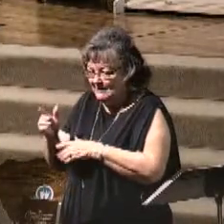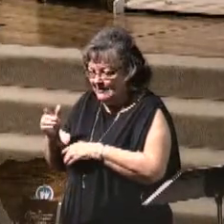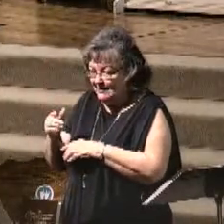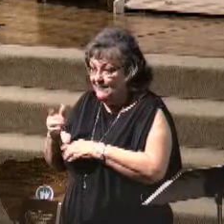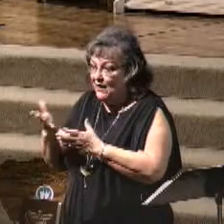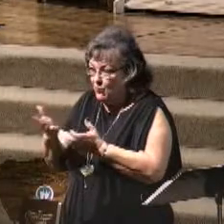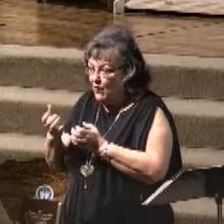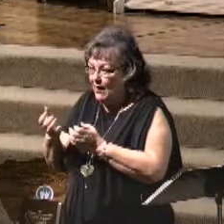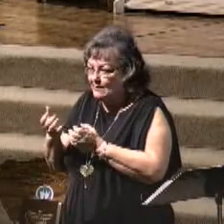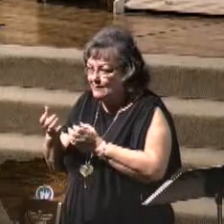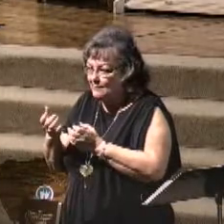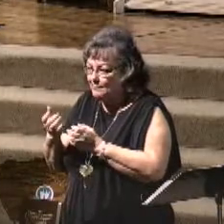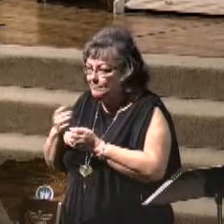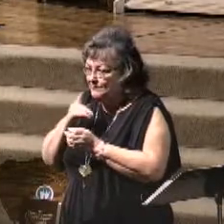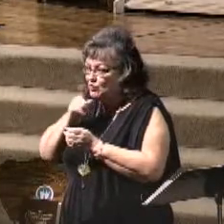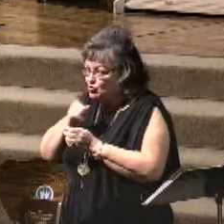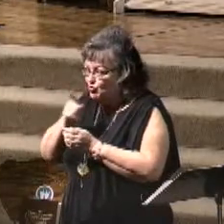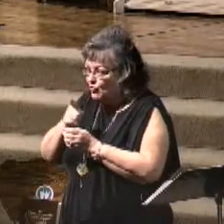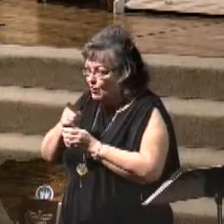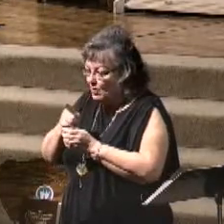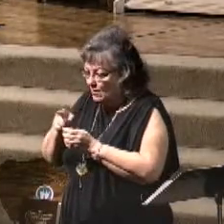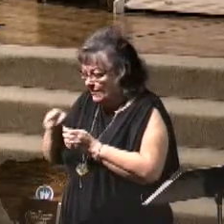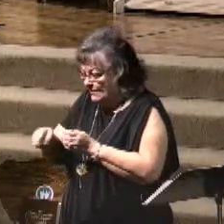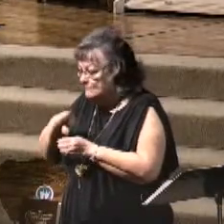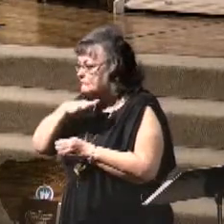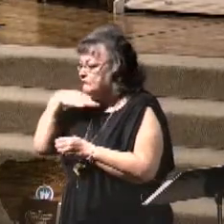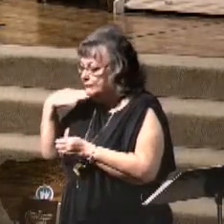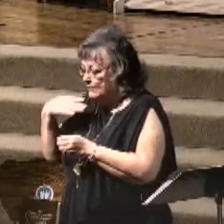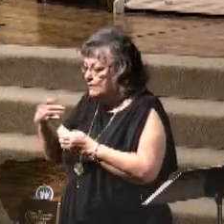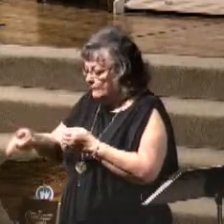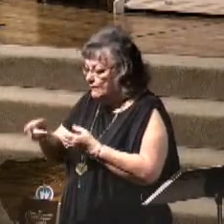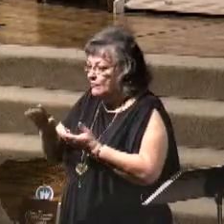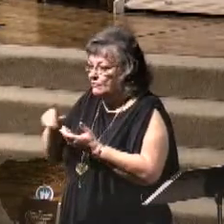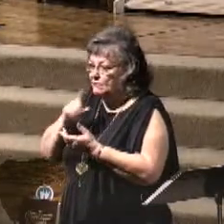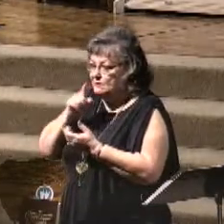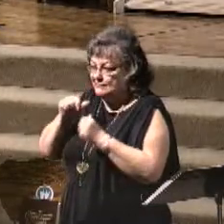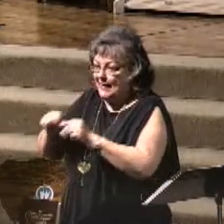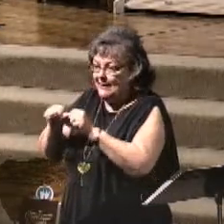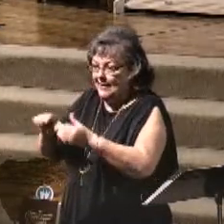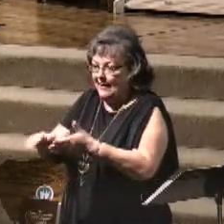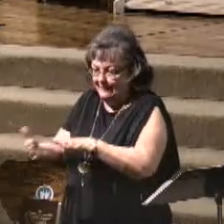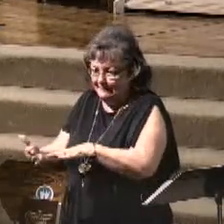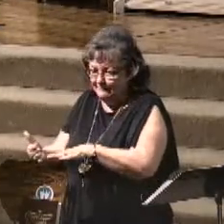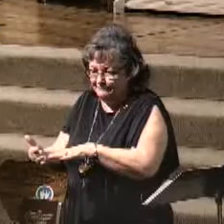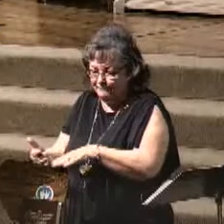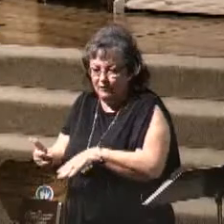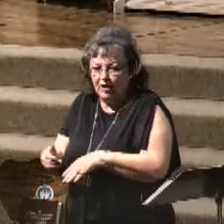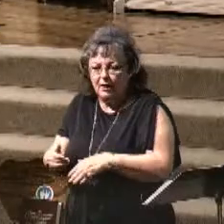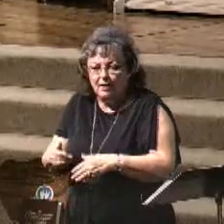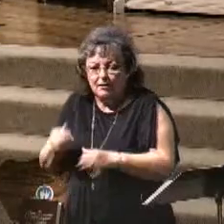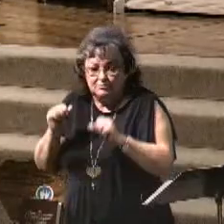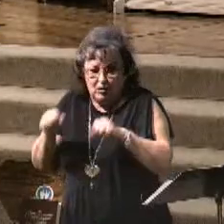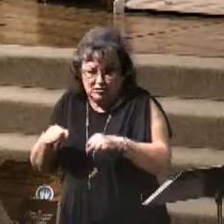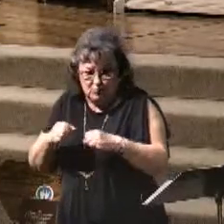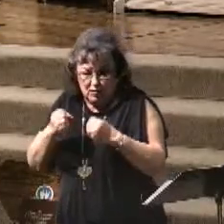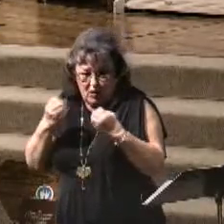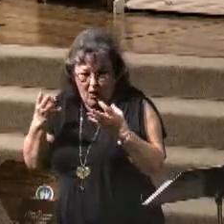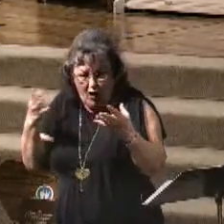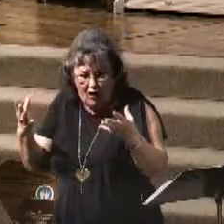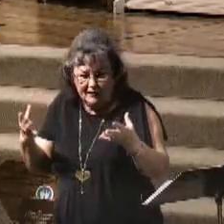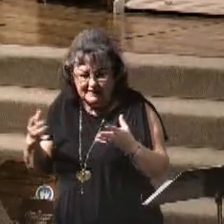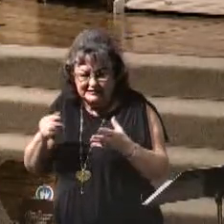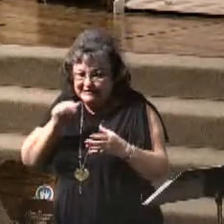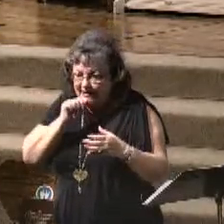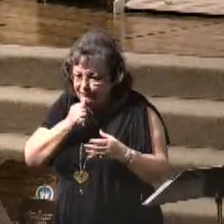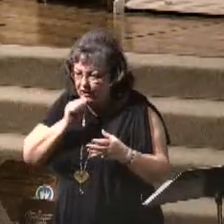want to be sure that they, they, that they do it and it's finished. It's possible with all the suffering that's going on. Do you realize